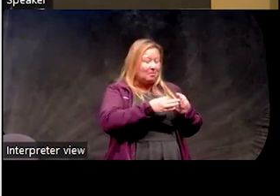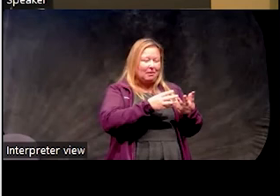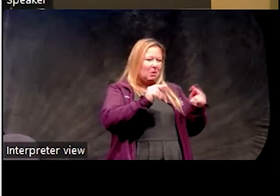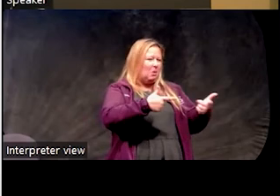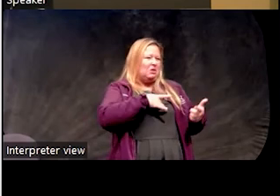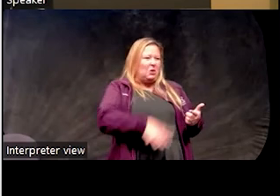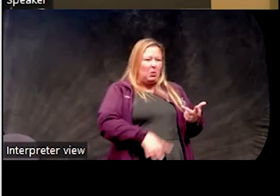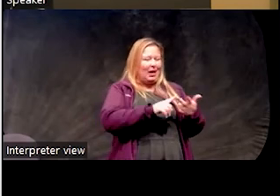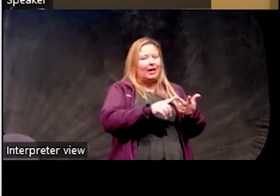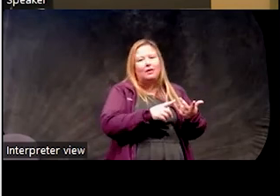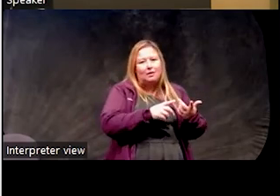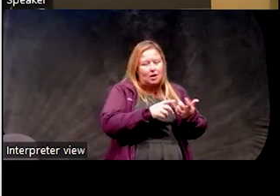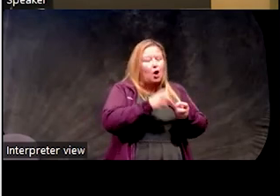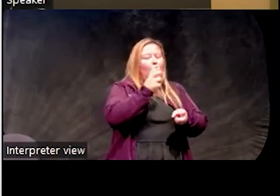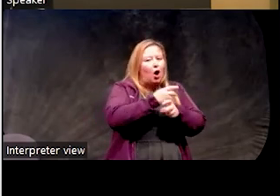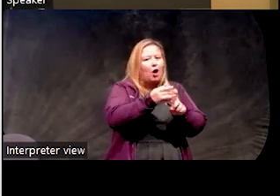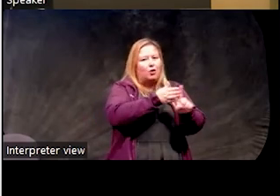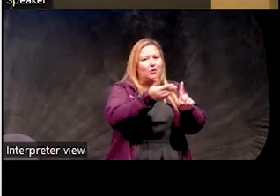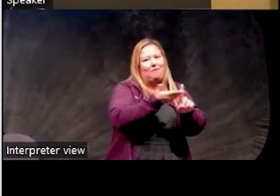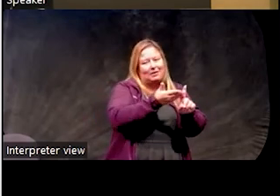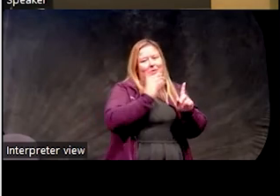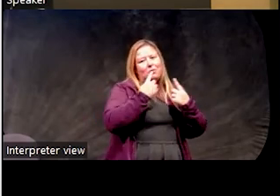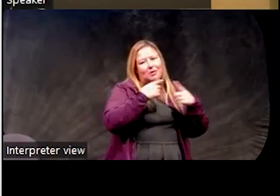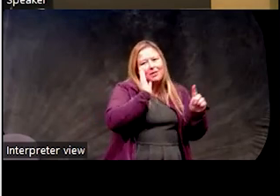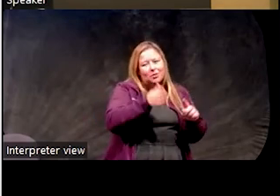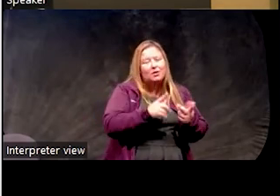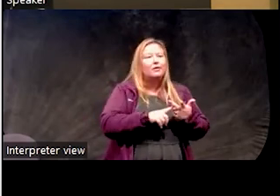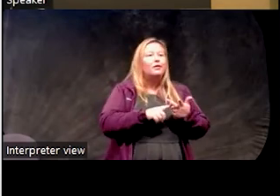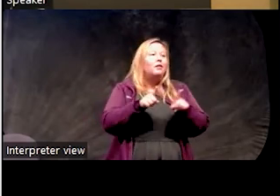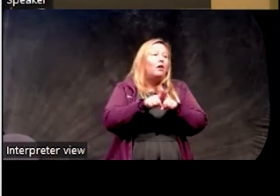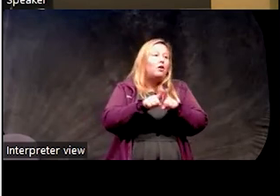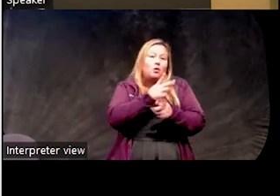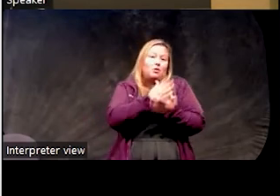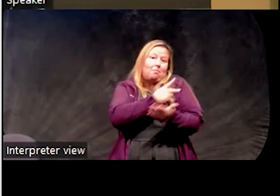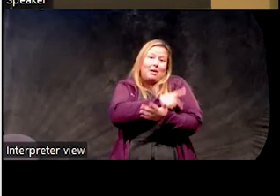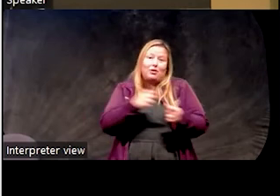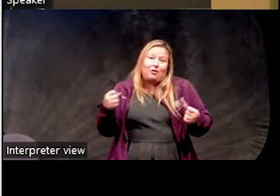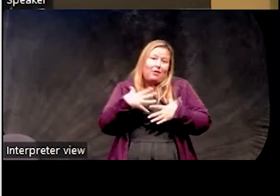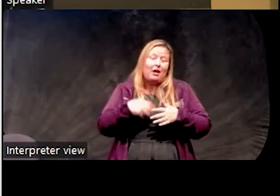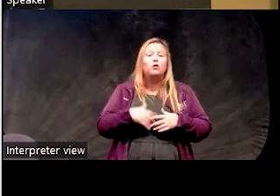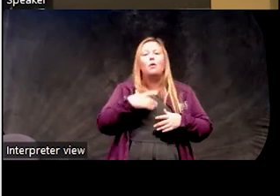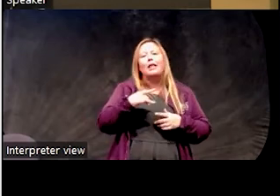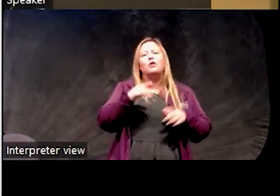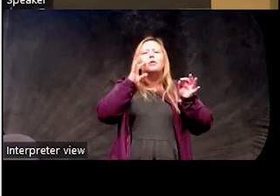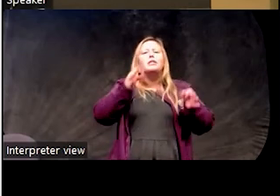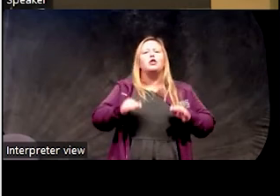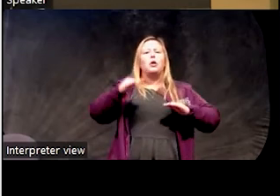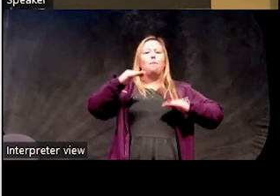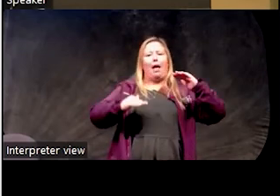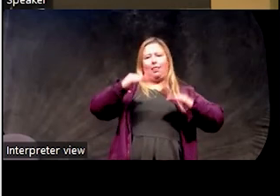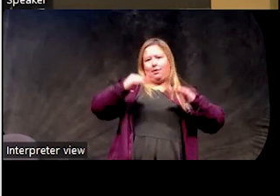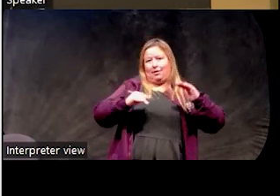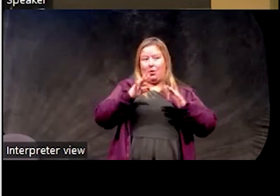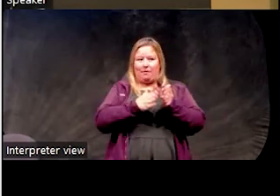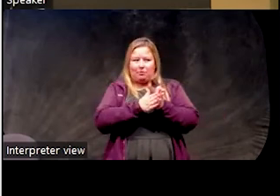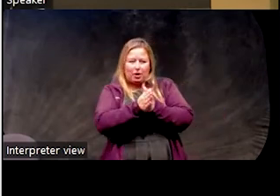um, hard to get going. A lot of people, there are fears and apprehensions, and I like to do a decisional balance with people. If I get